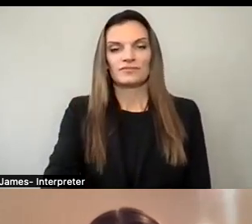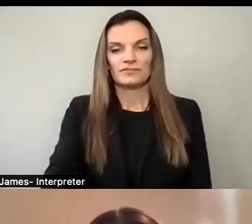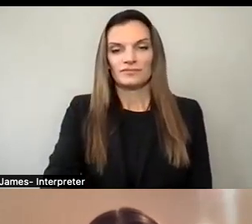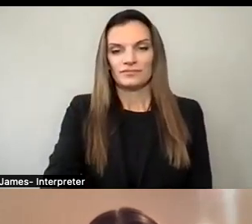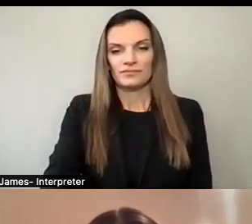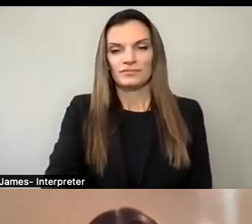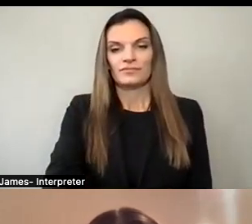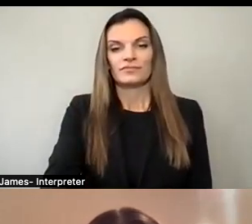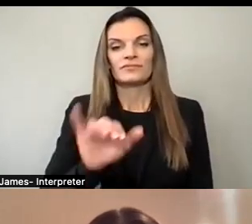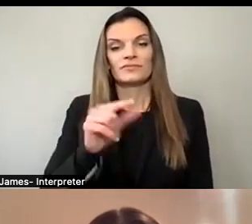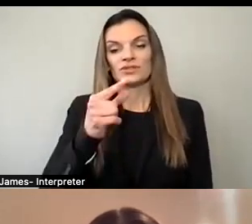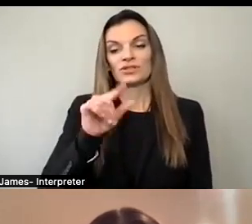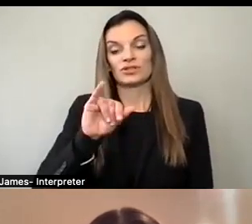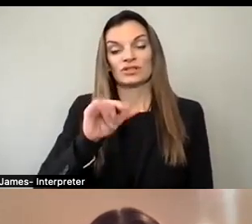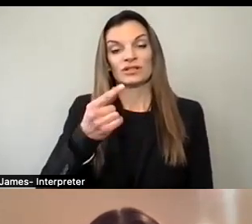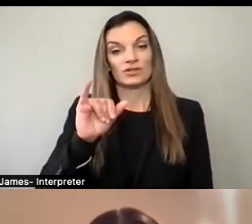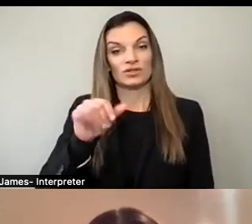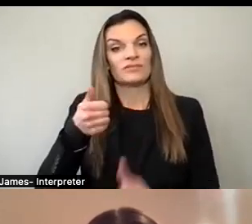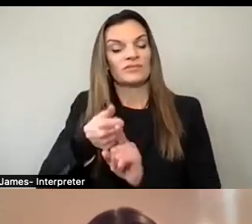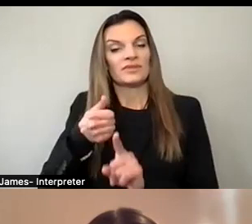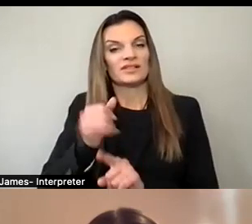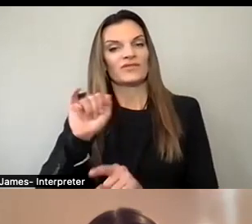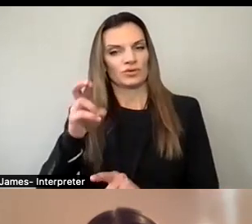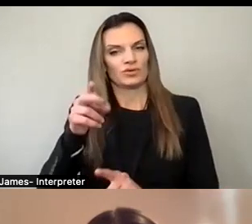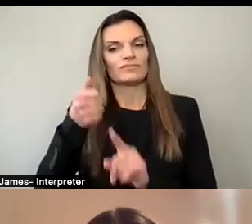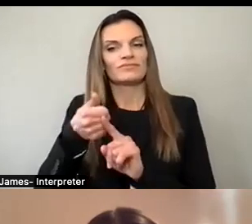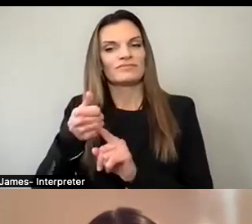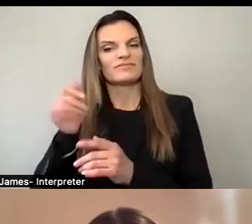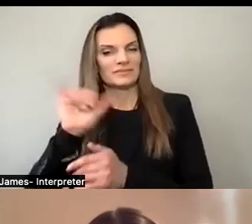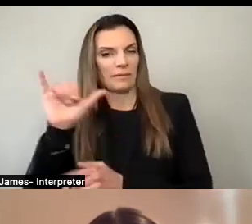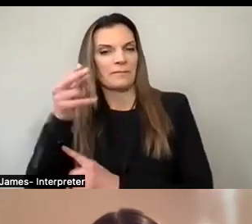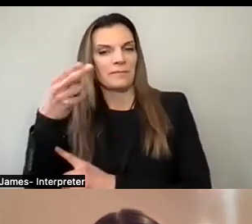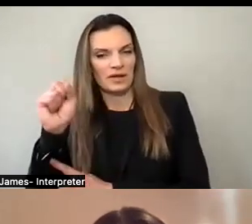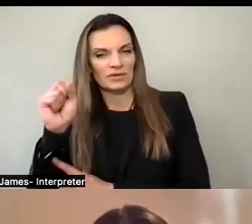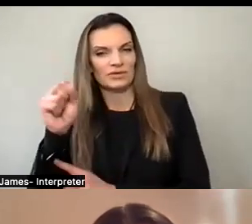High School. Gigi is going to provide an introduction to the forum for us.